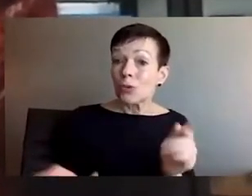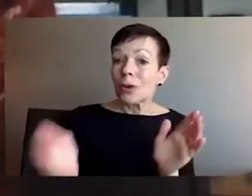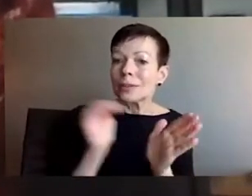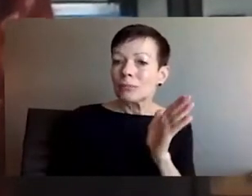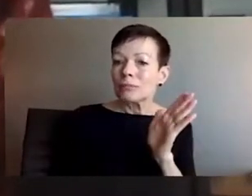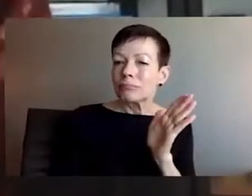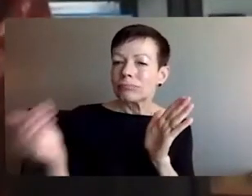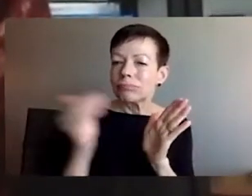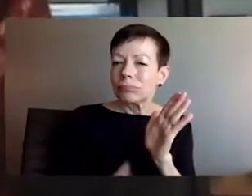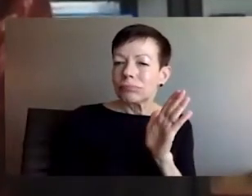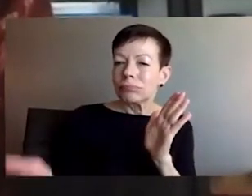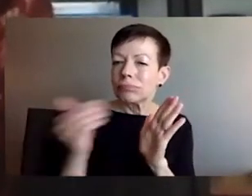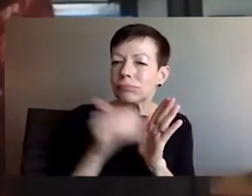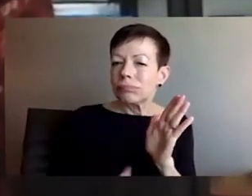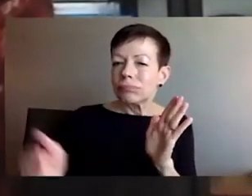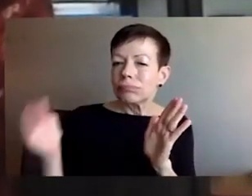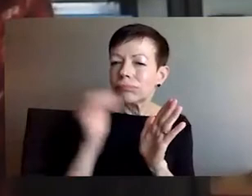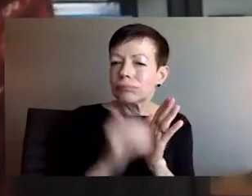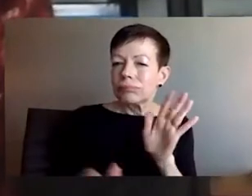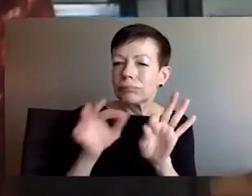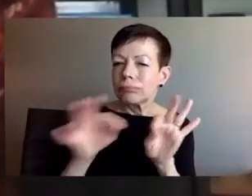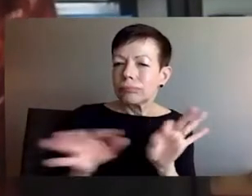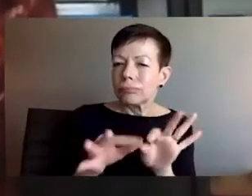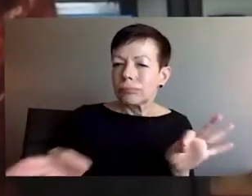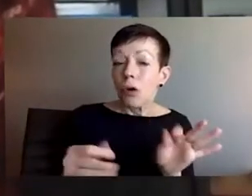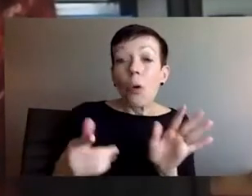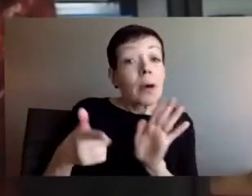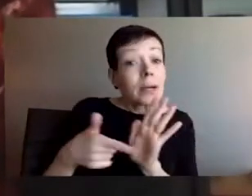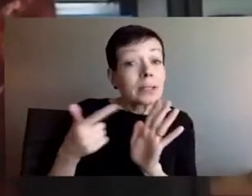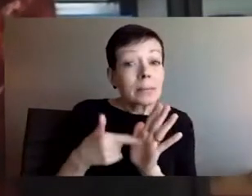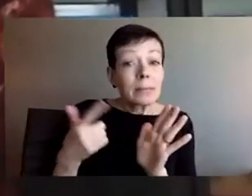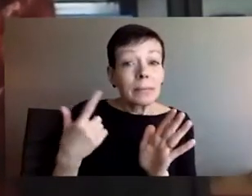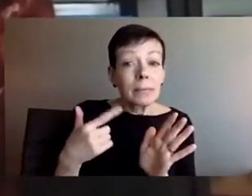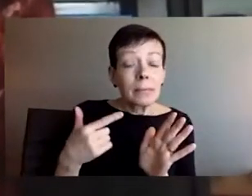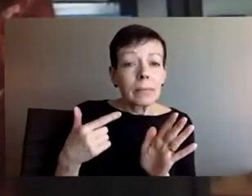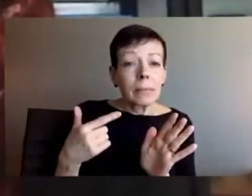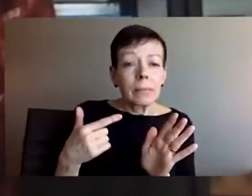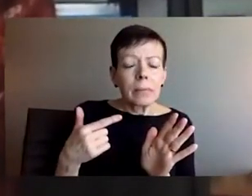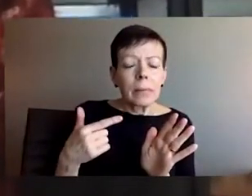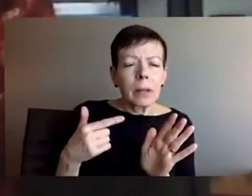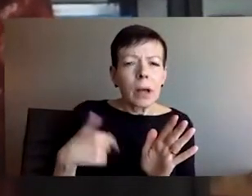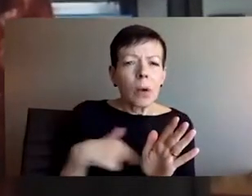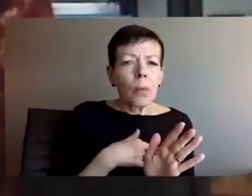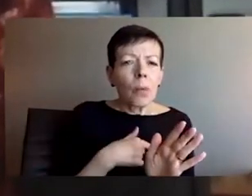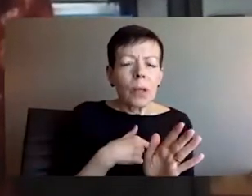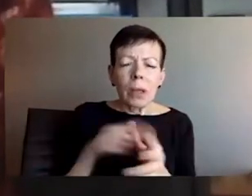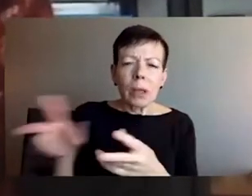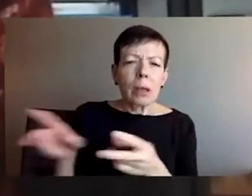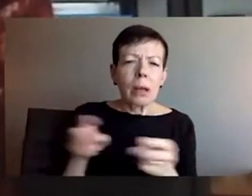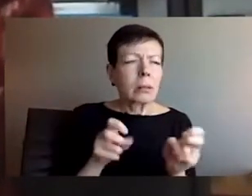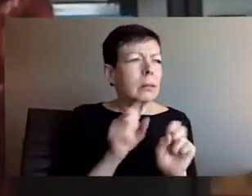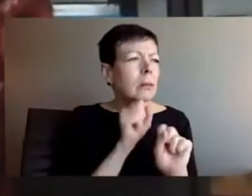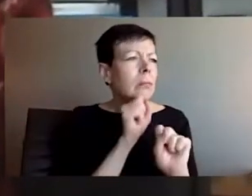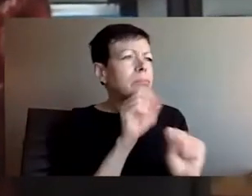the Kremlin is promoting and then to recognize them for what they are and where they come from.